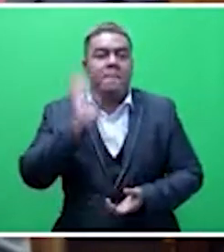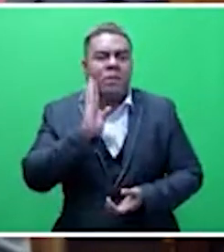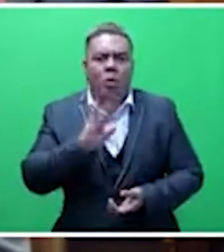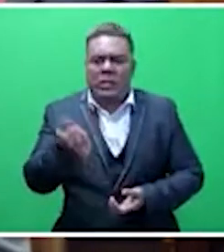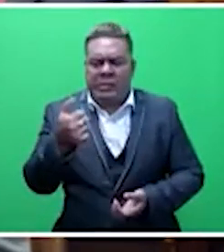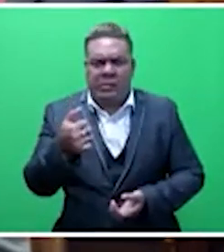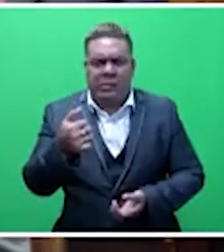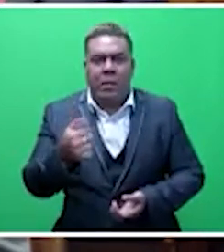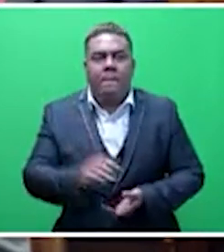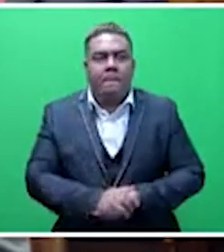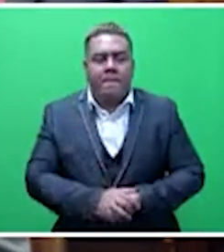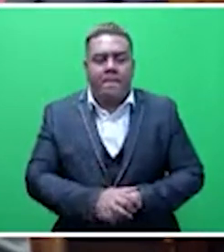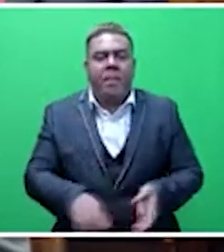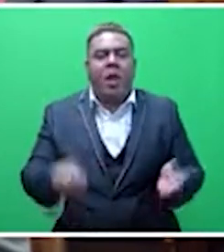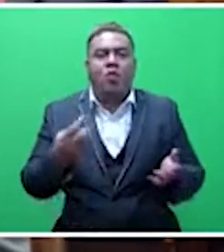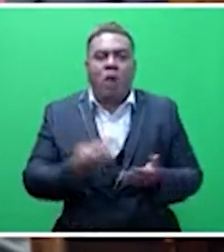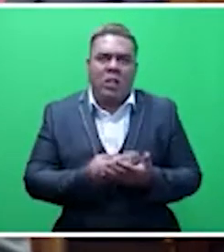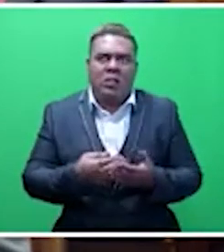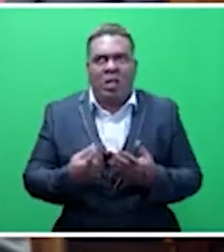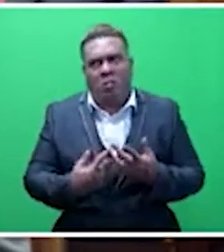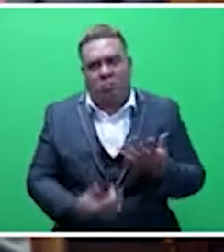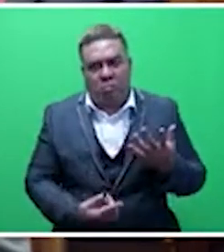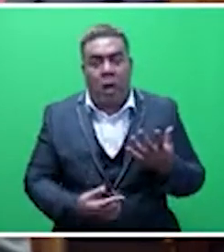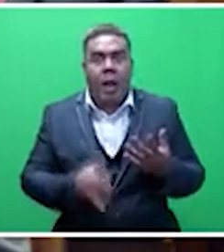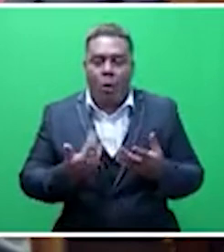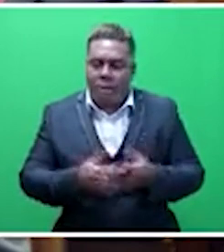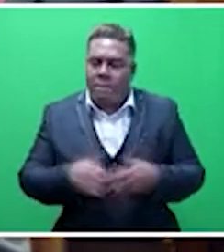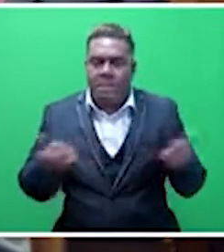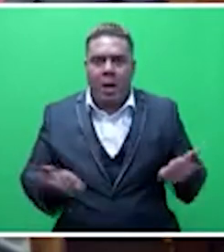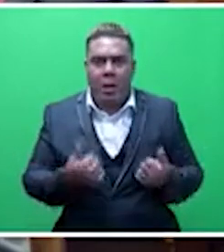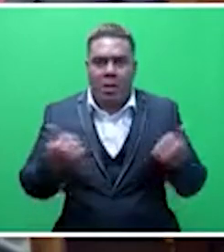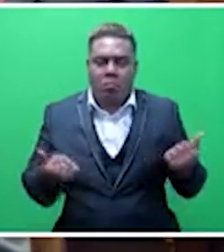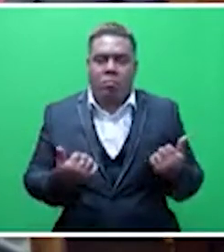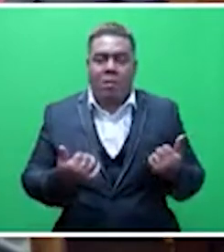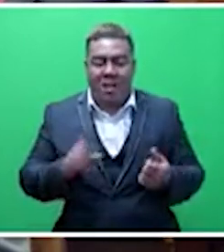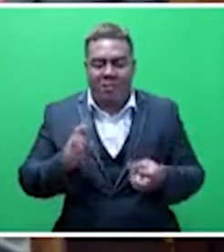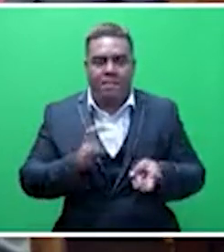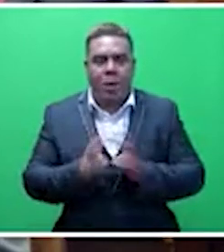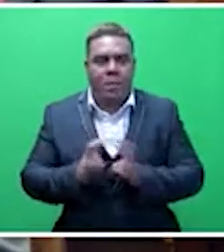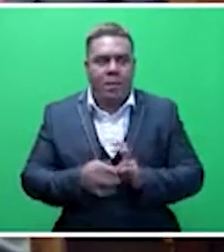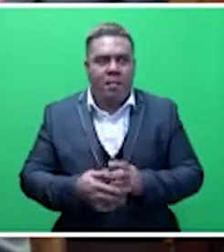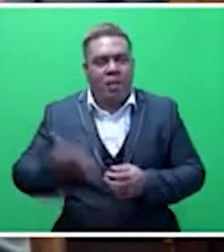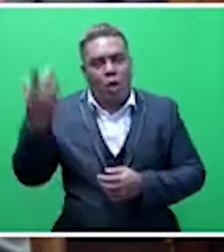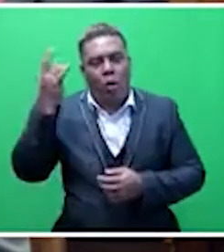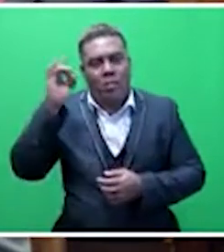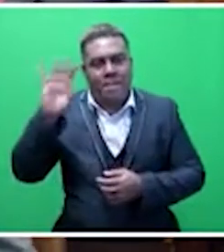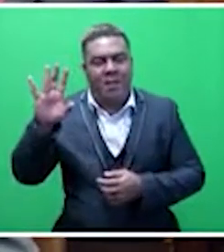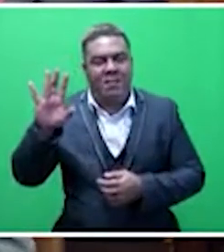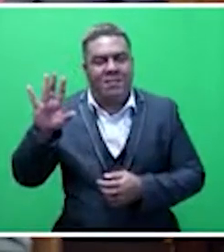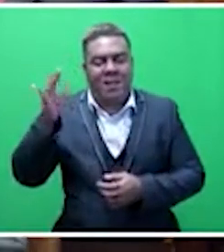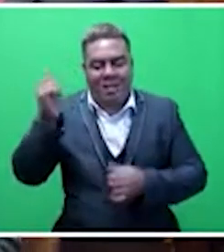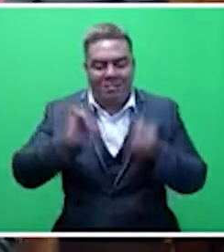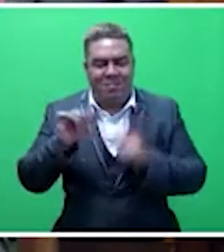items, rice, etc. Mr. Speaker, Sir, this is the problem. There's no independent analysis